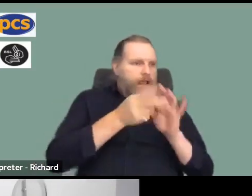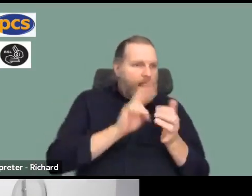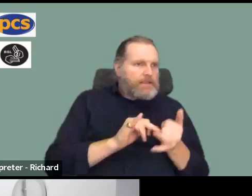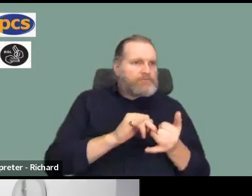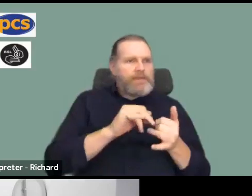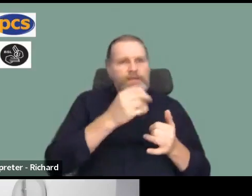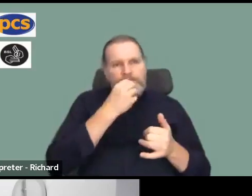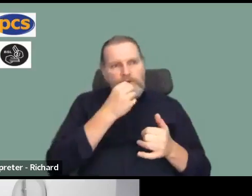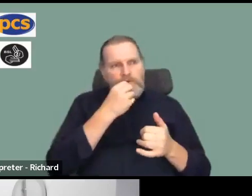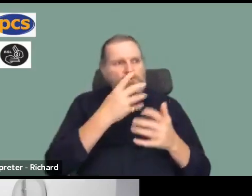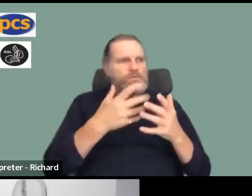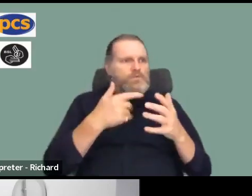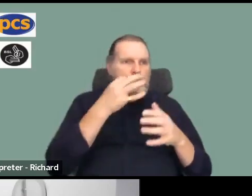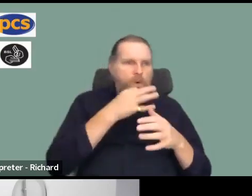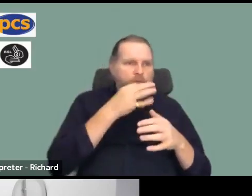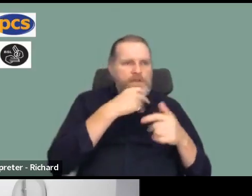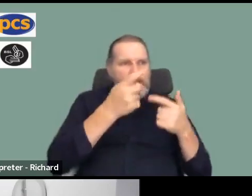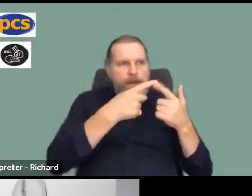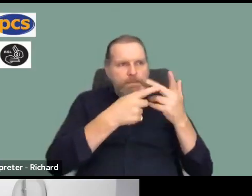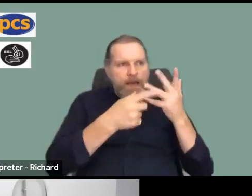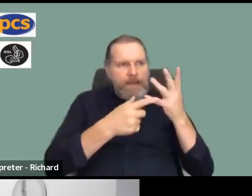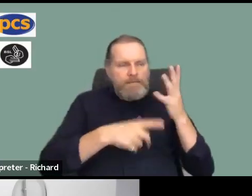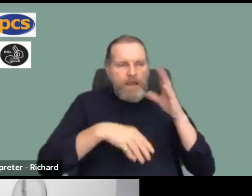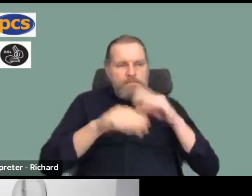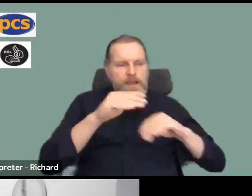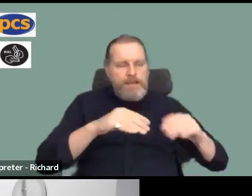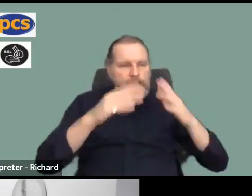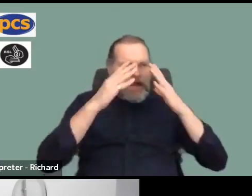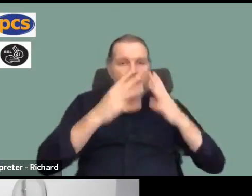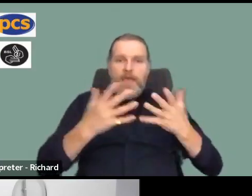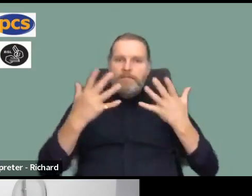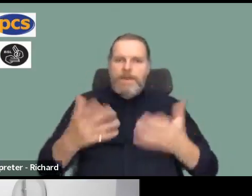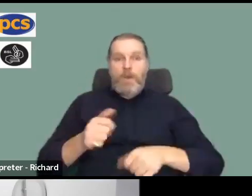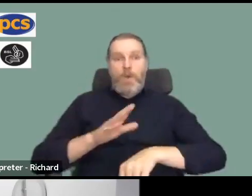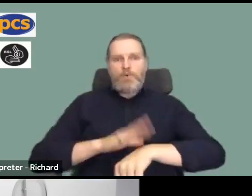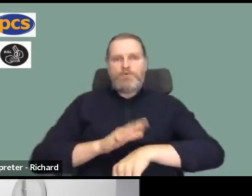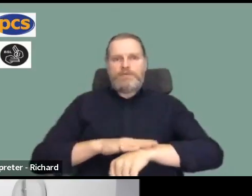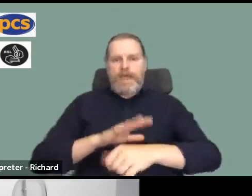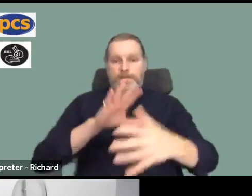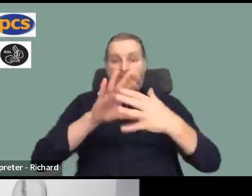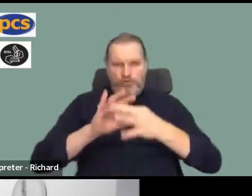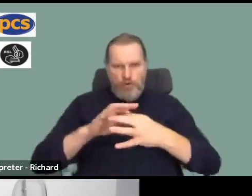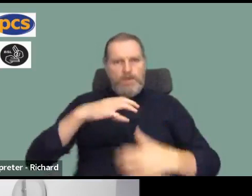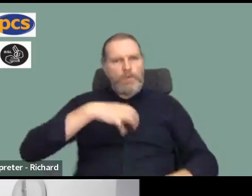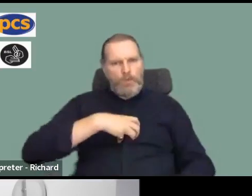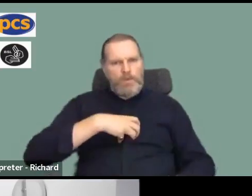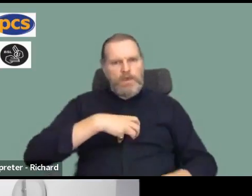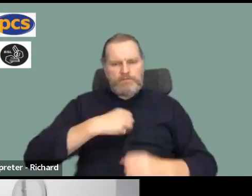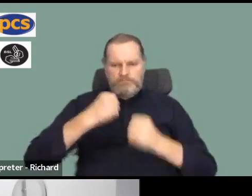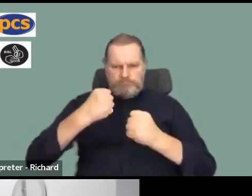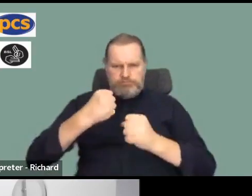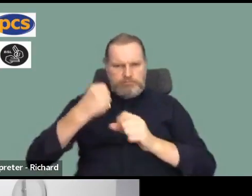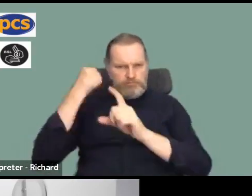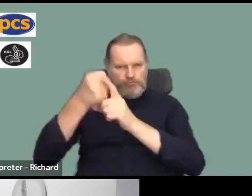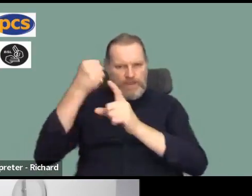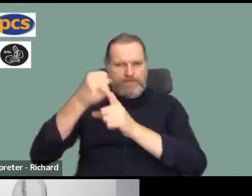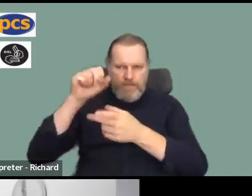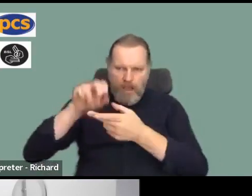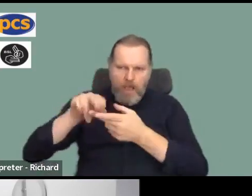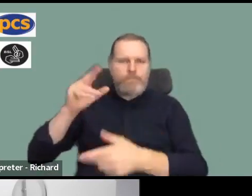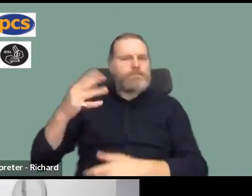be open to the argument about come and join us what better time to ask people even ones who've never joined before